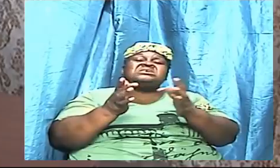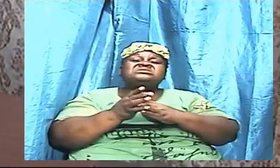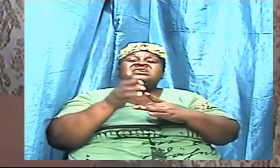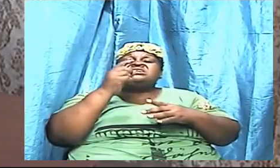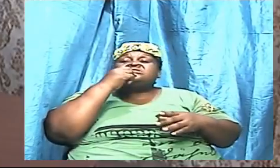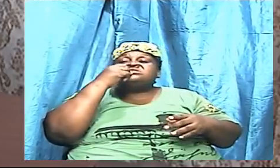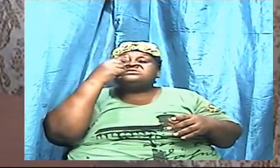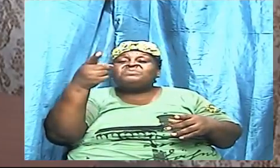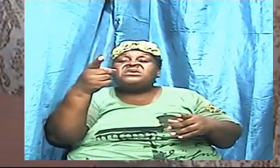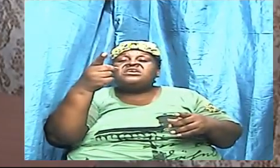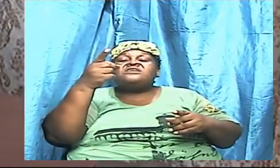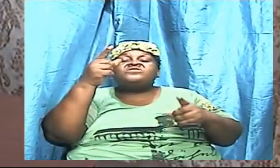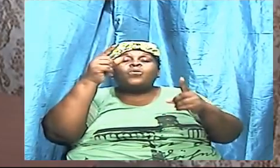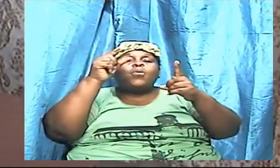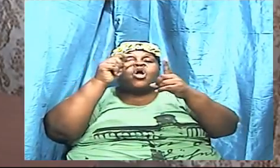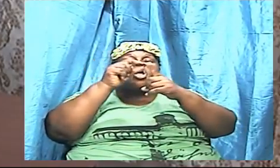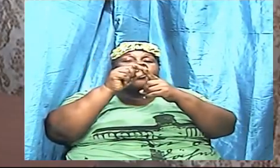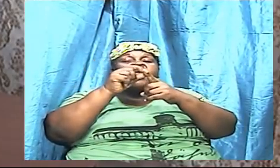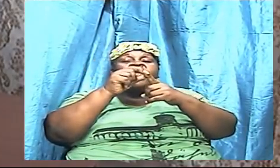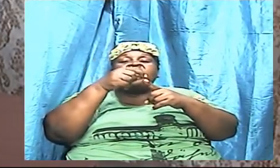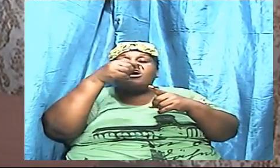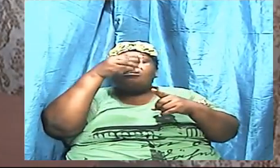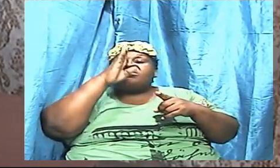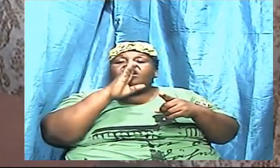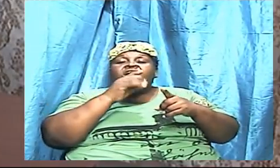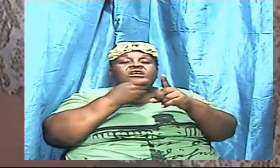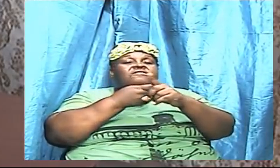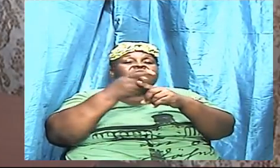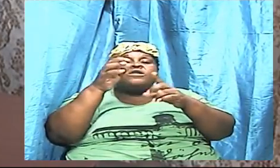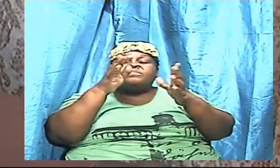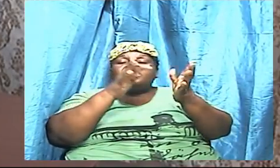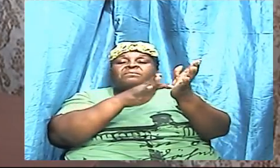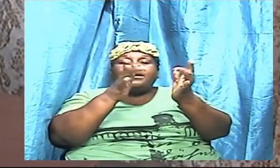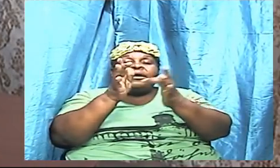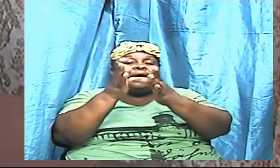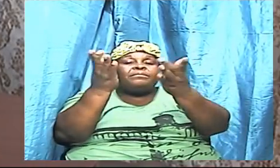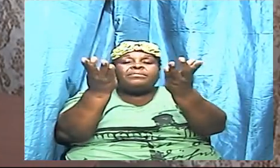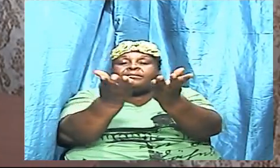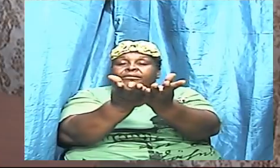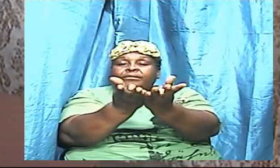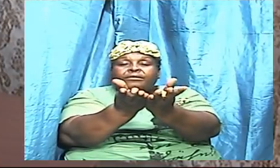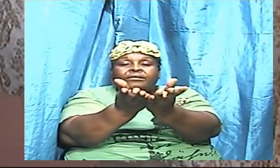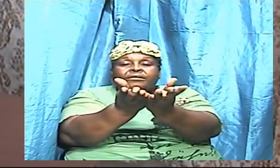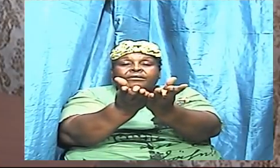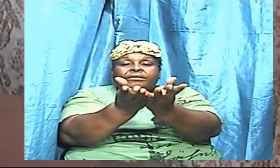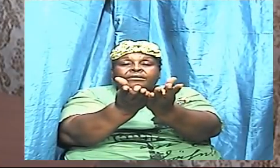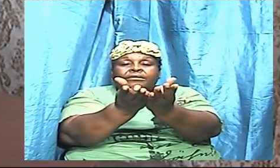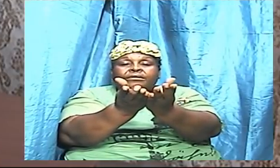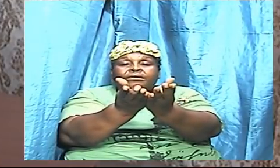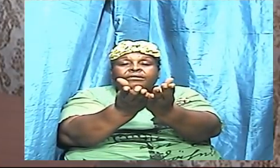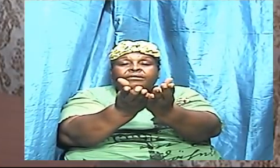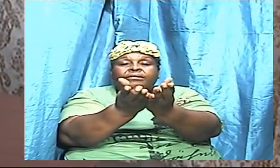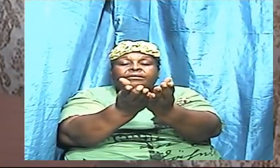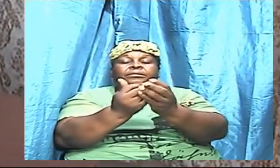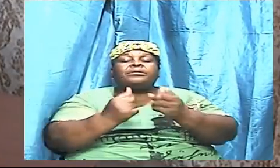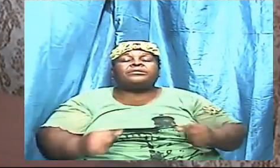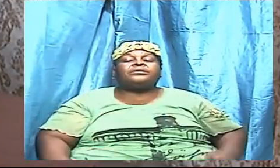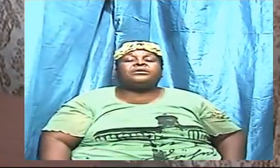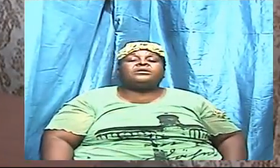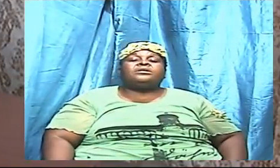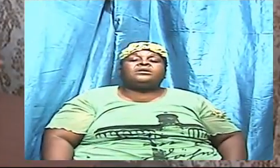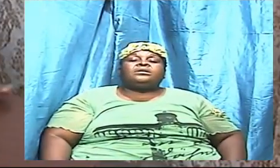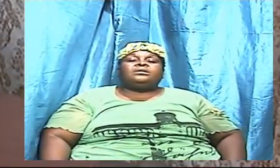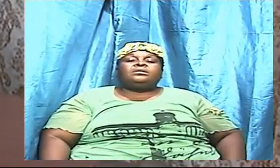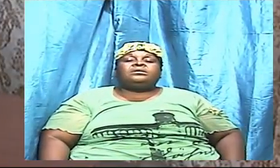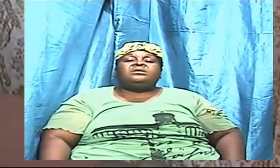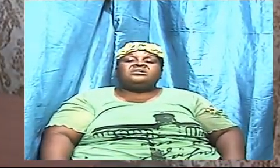Bible was used to counter it and notice what happened to Jesus he